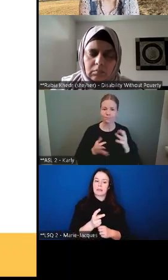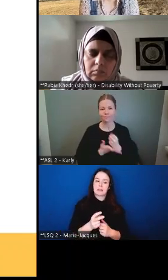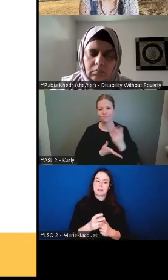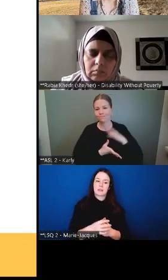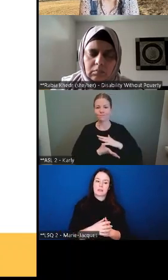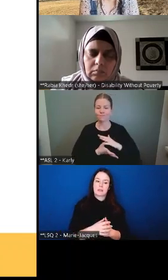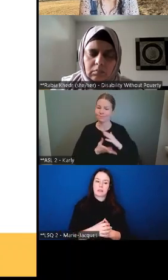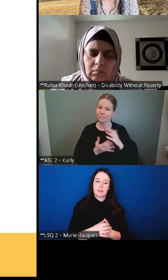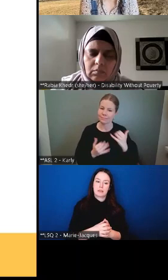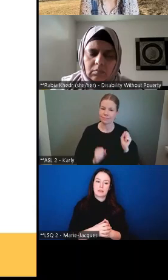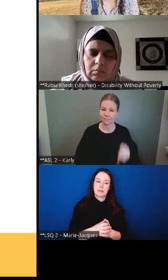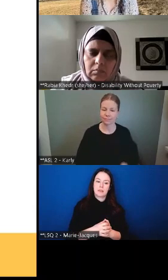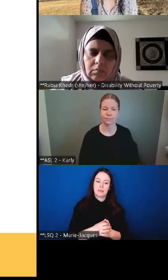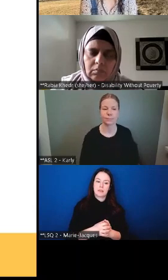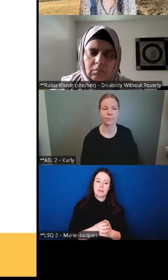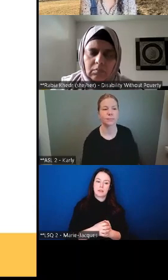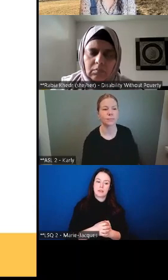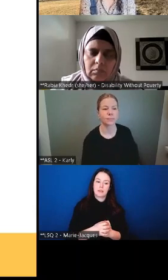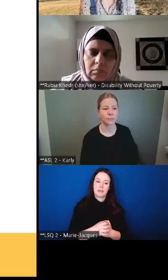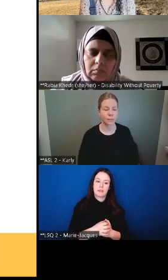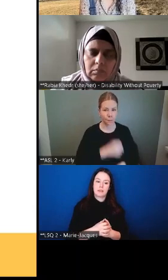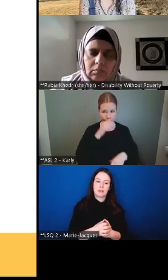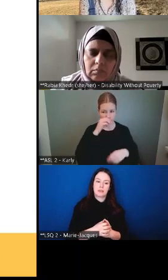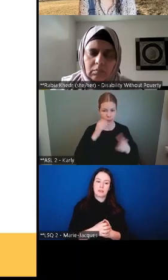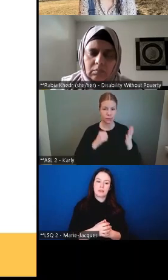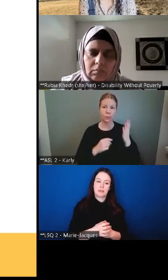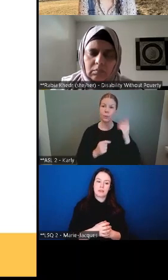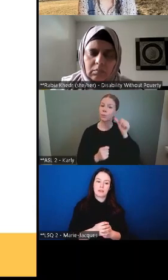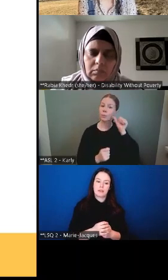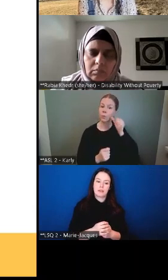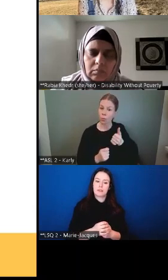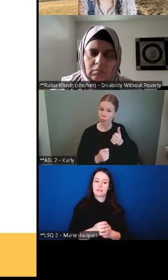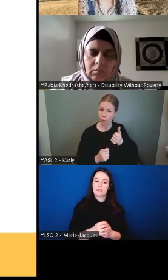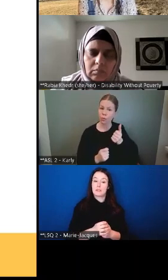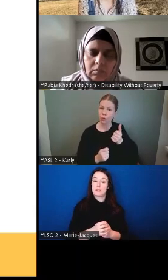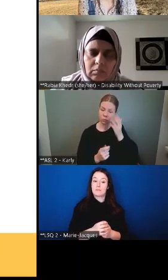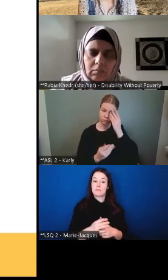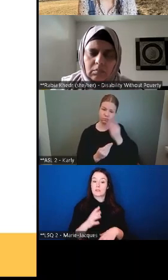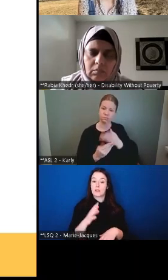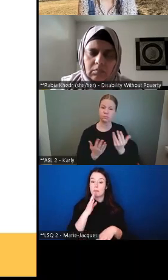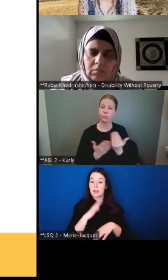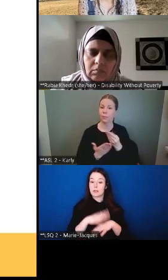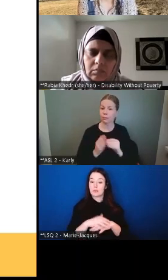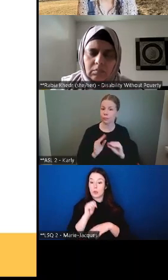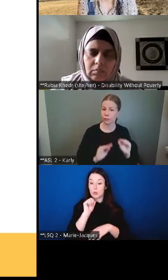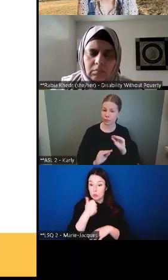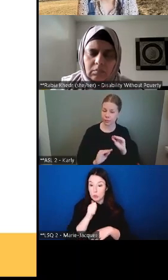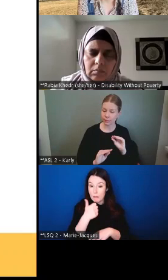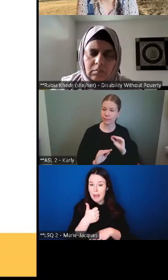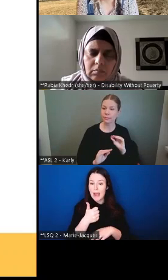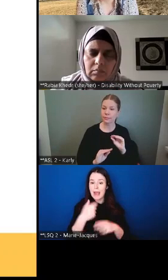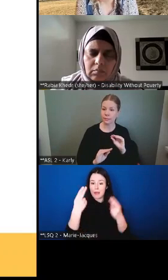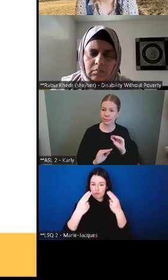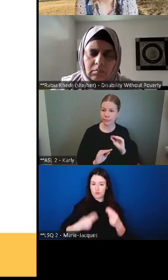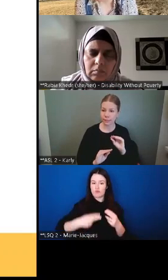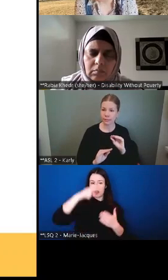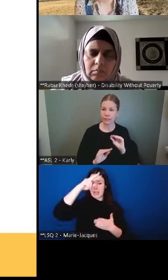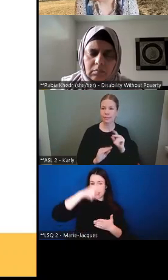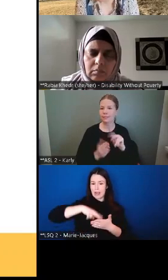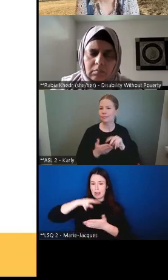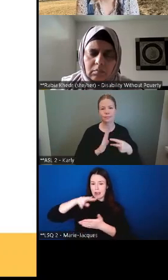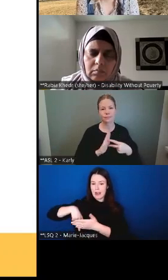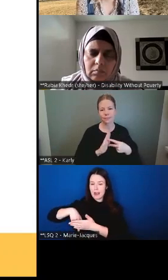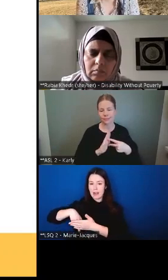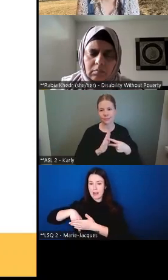on tomorrow and the budget. I think that that, that role now needs to be